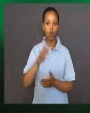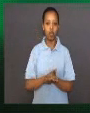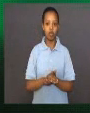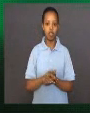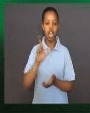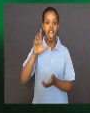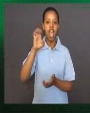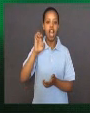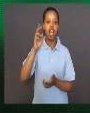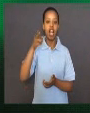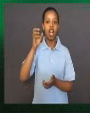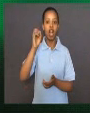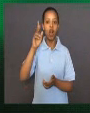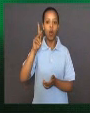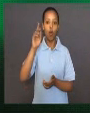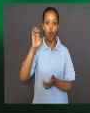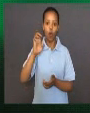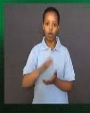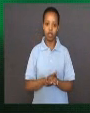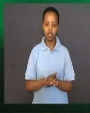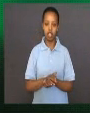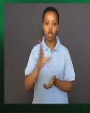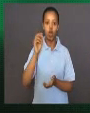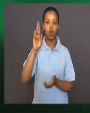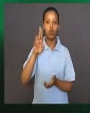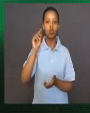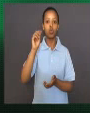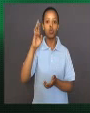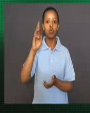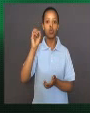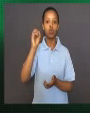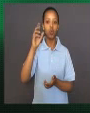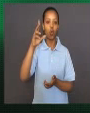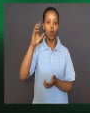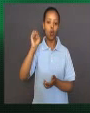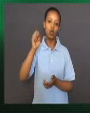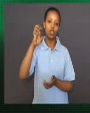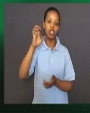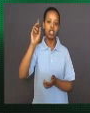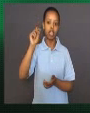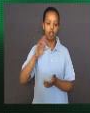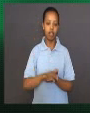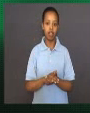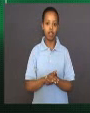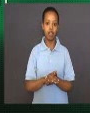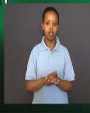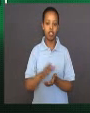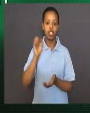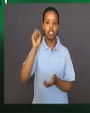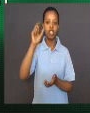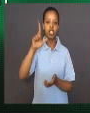Antoine van Leeuwenhoek, René Dutrochet, Matthias